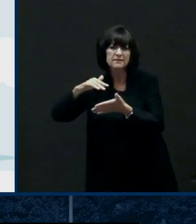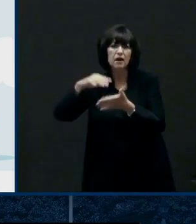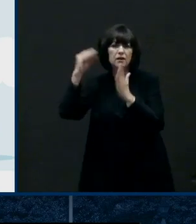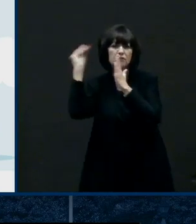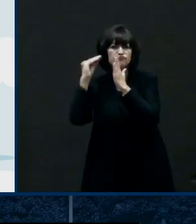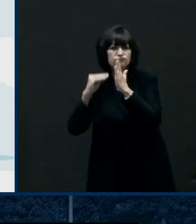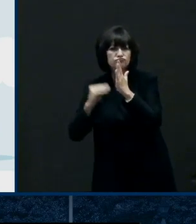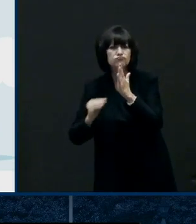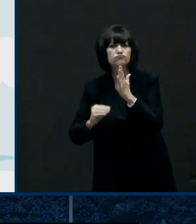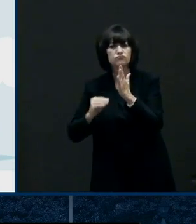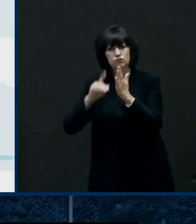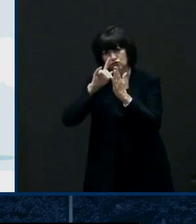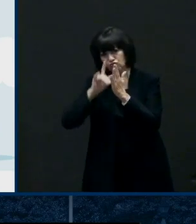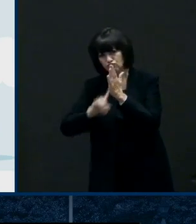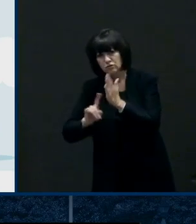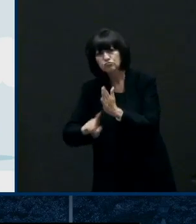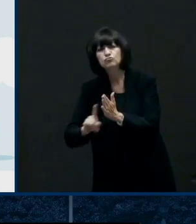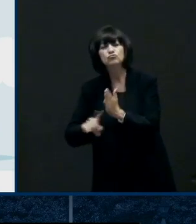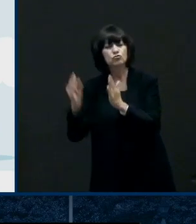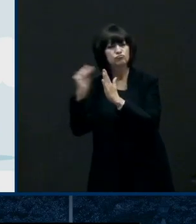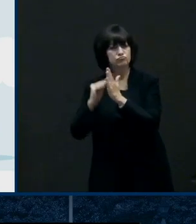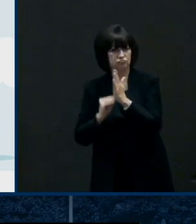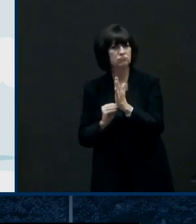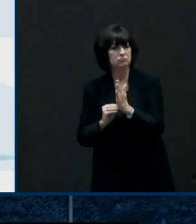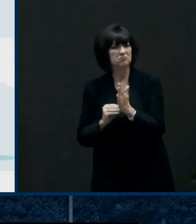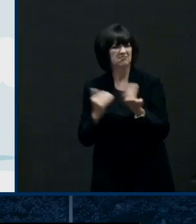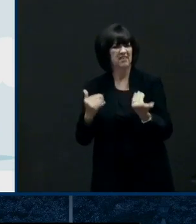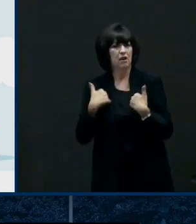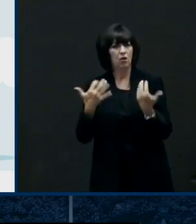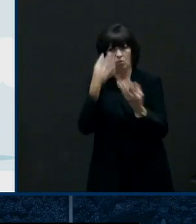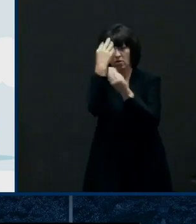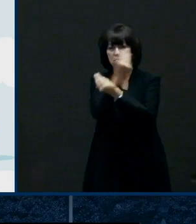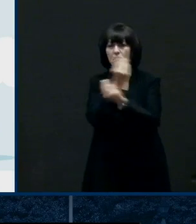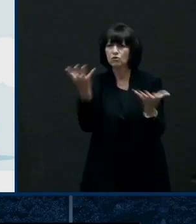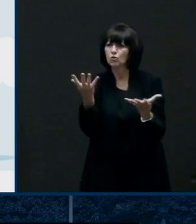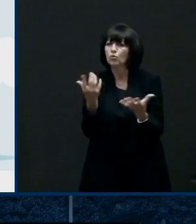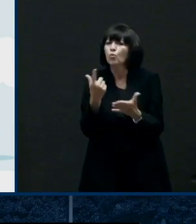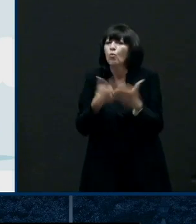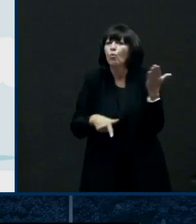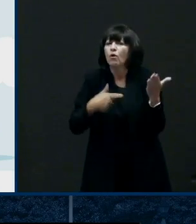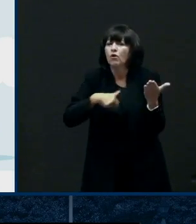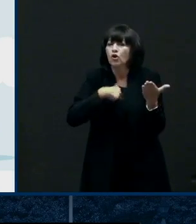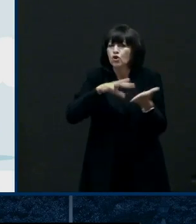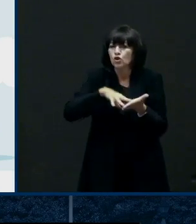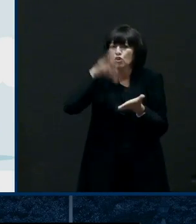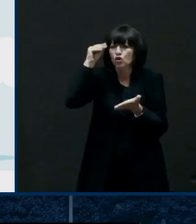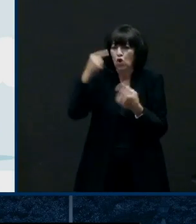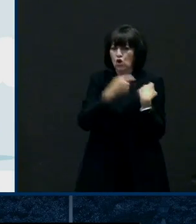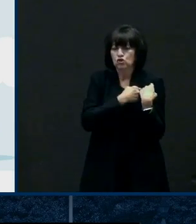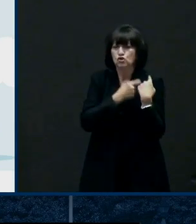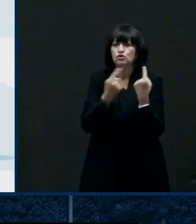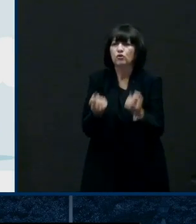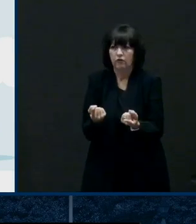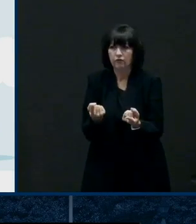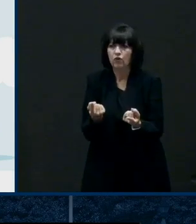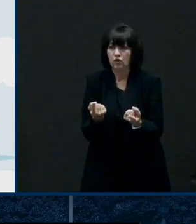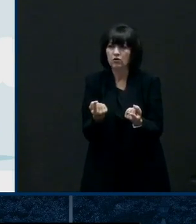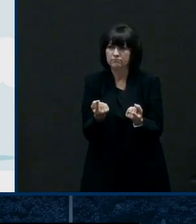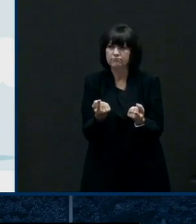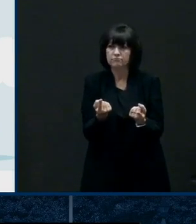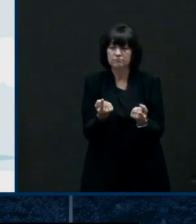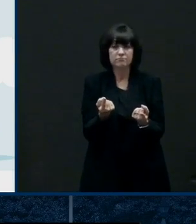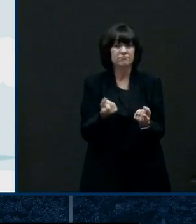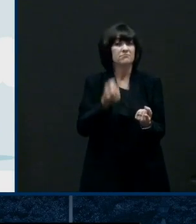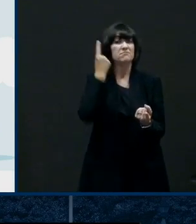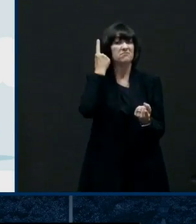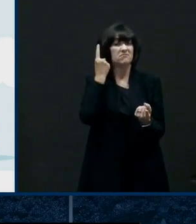masks face coverings we've talked about them a lot and we continue to have evolving growing evidence